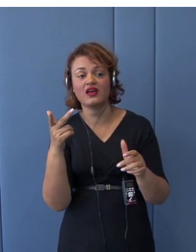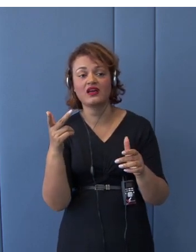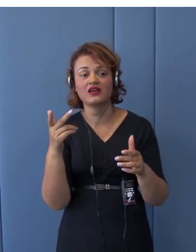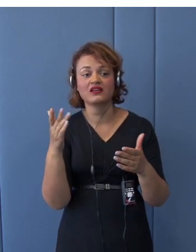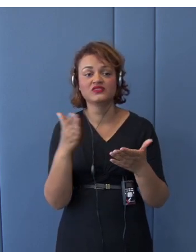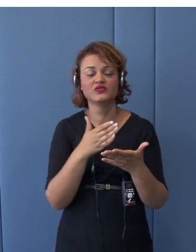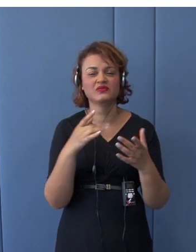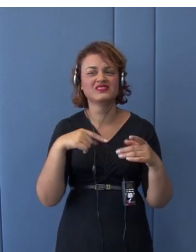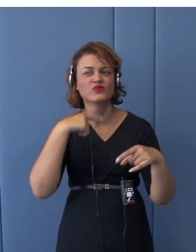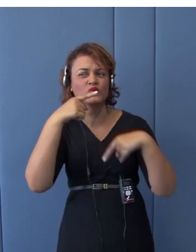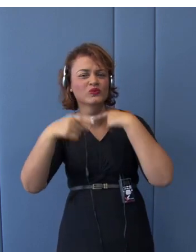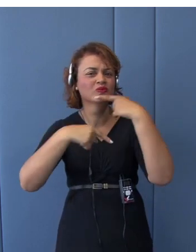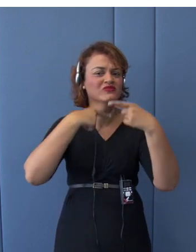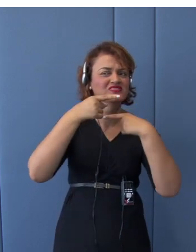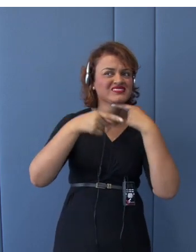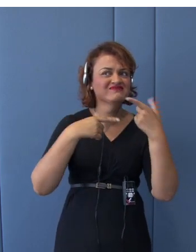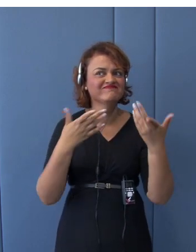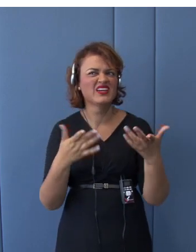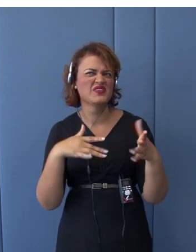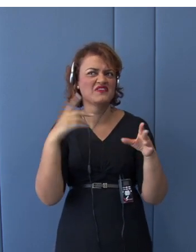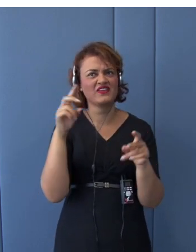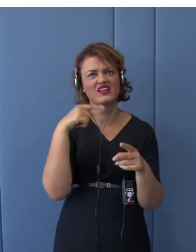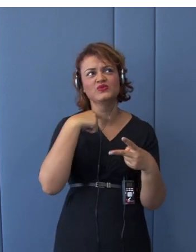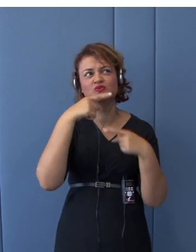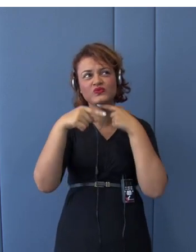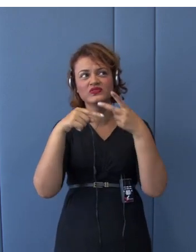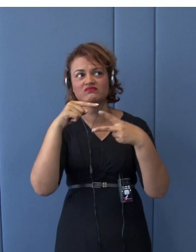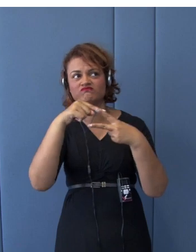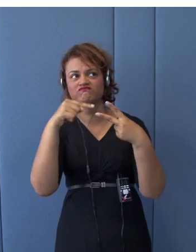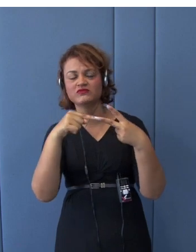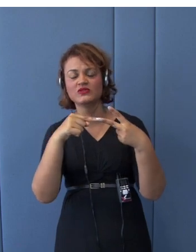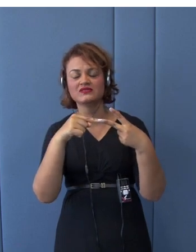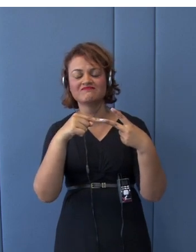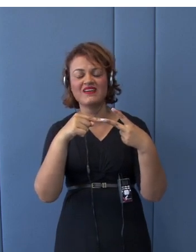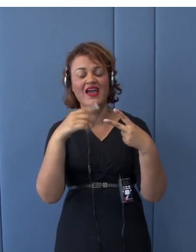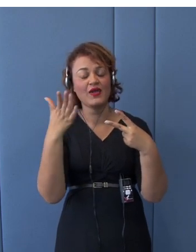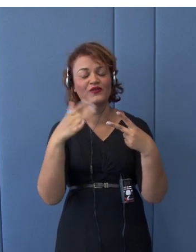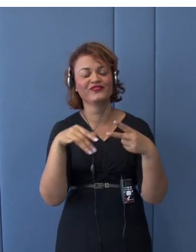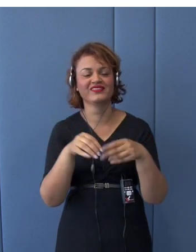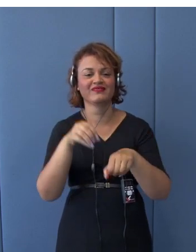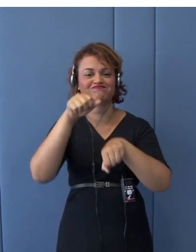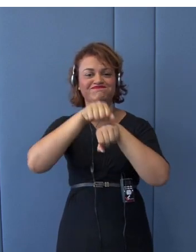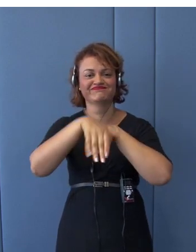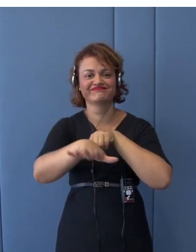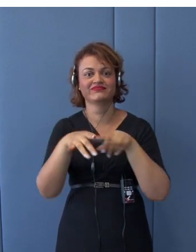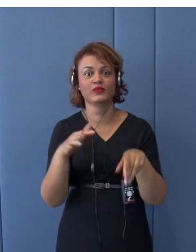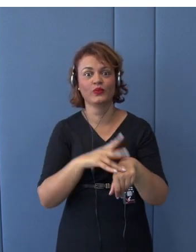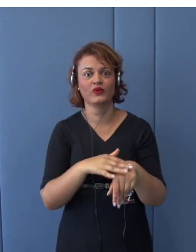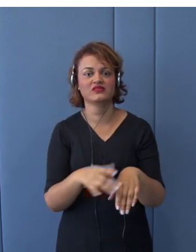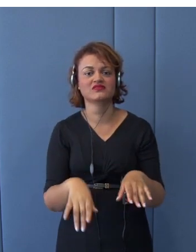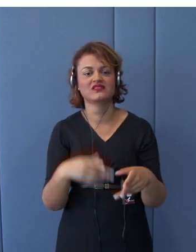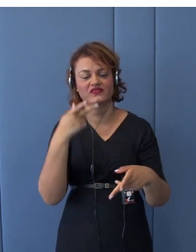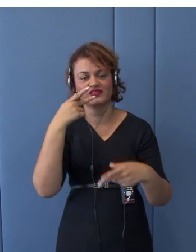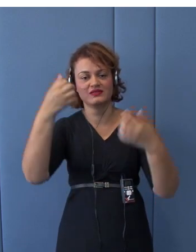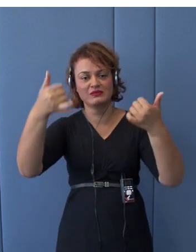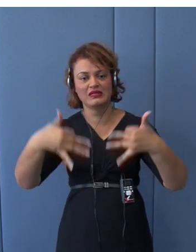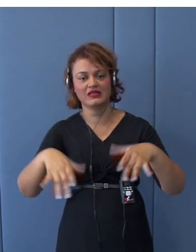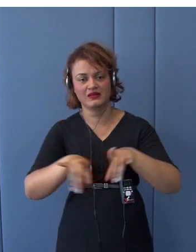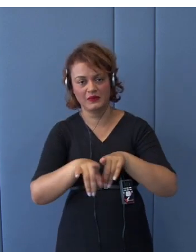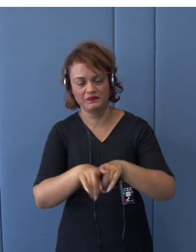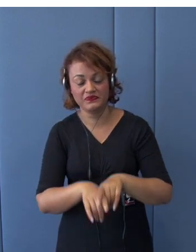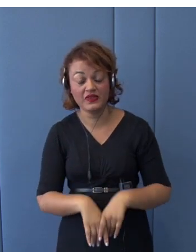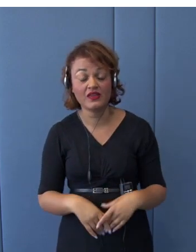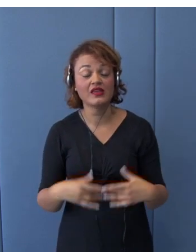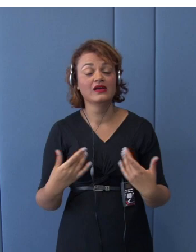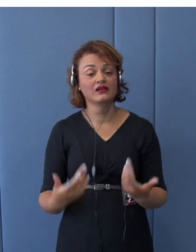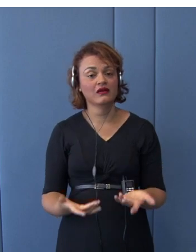I thought only two, but I have to add the coronavirus thing. And how Japan corporates these